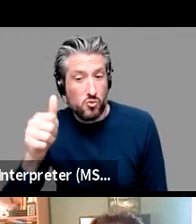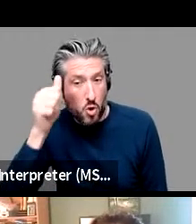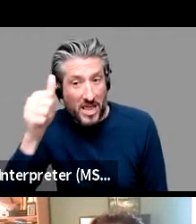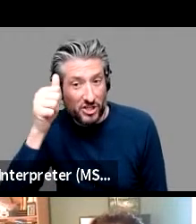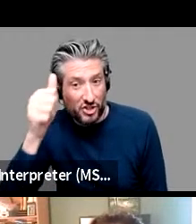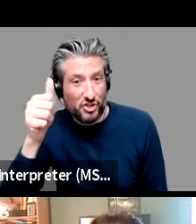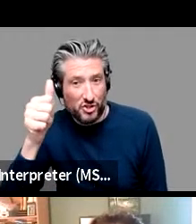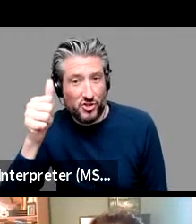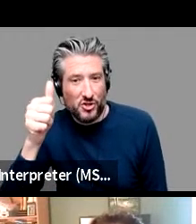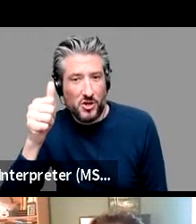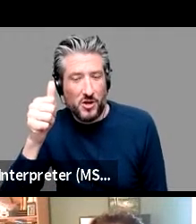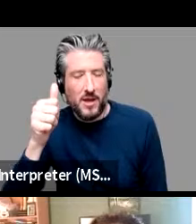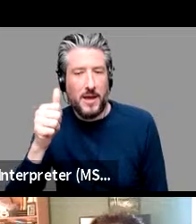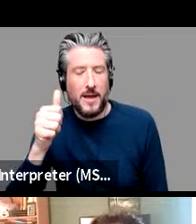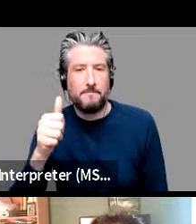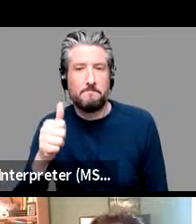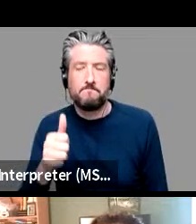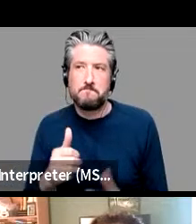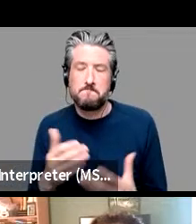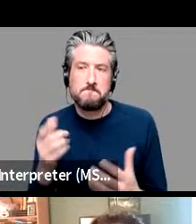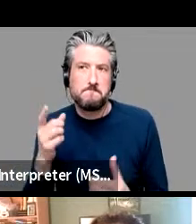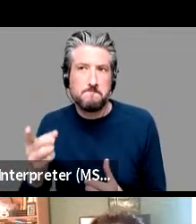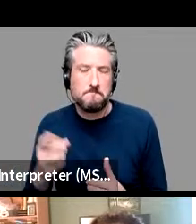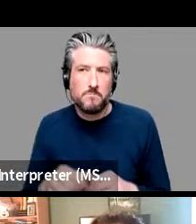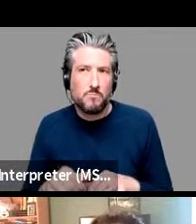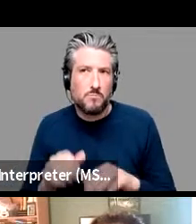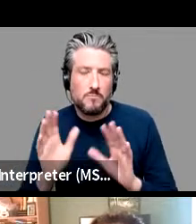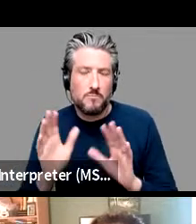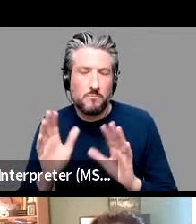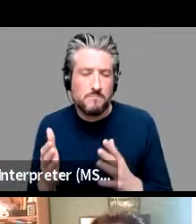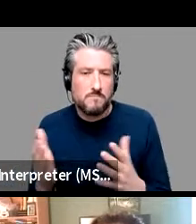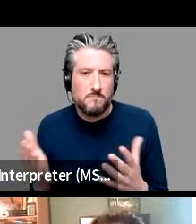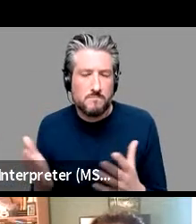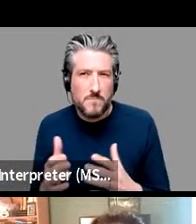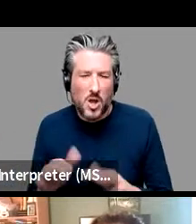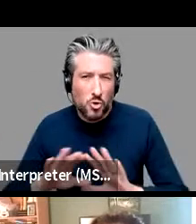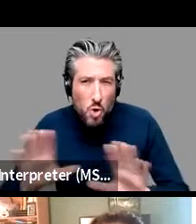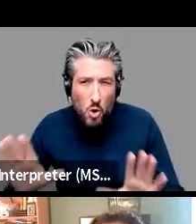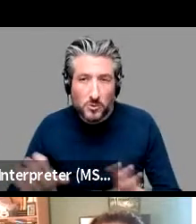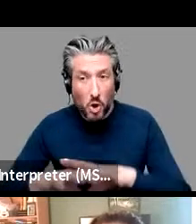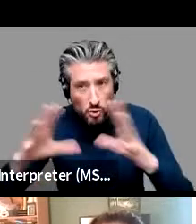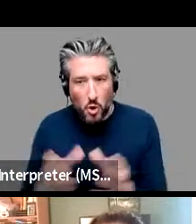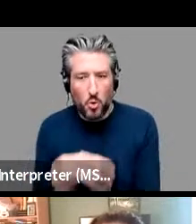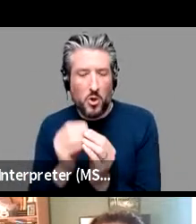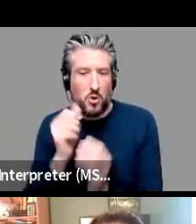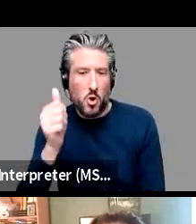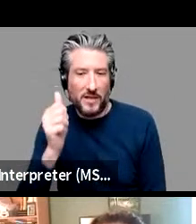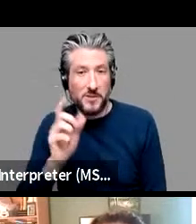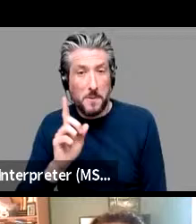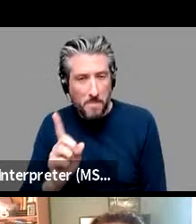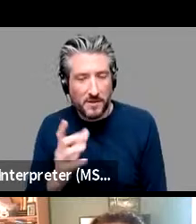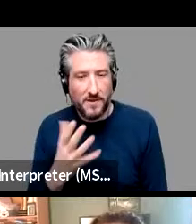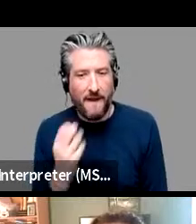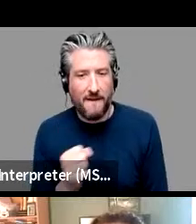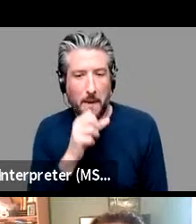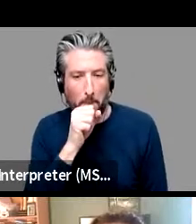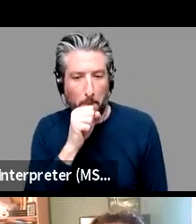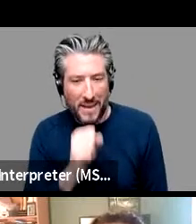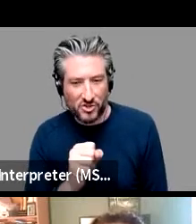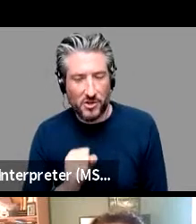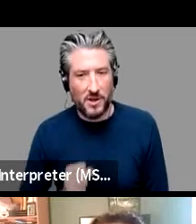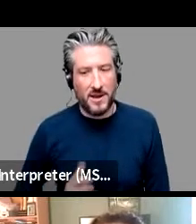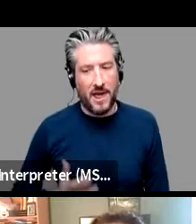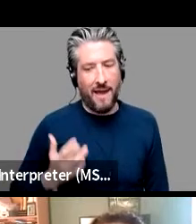uh total of the masculine masculine animacy of